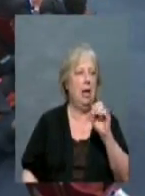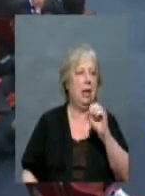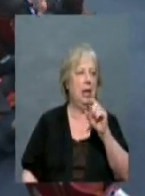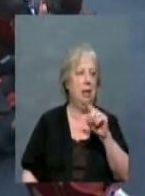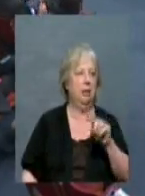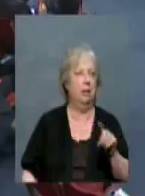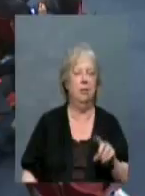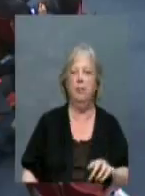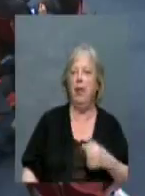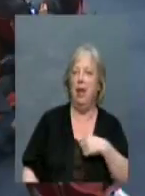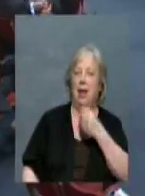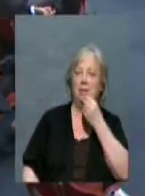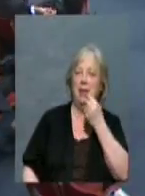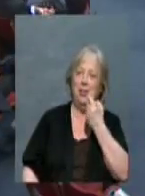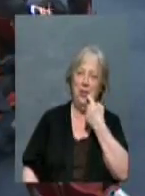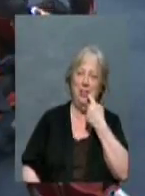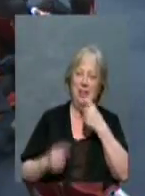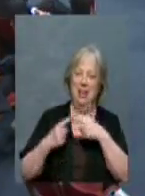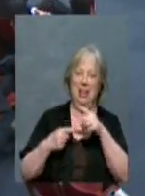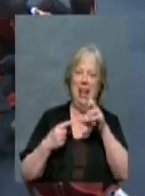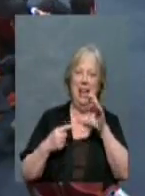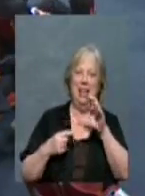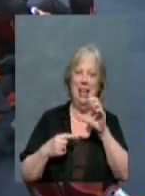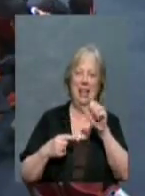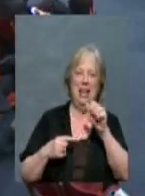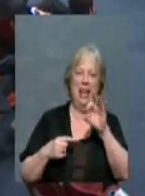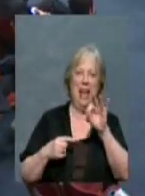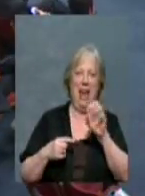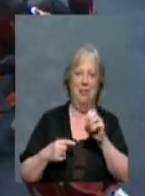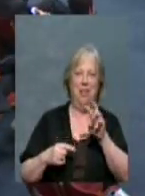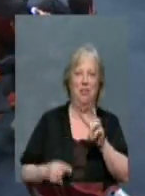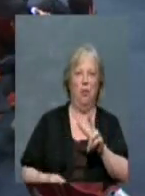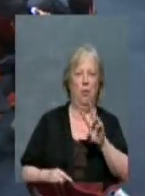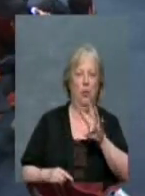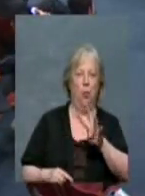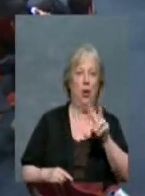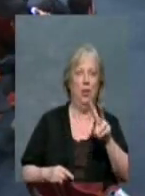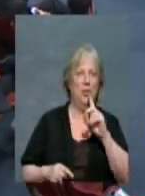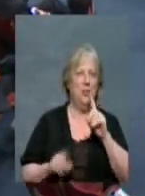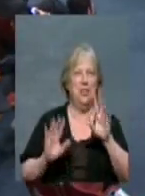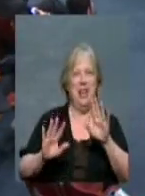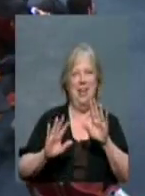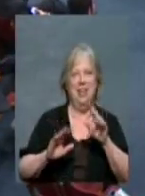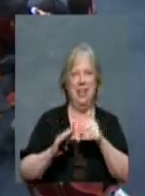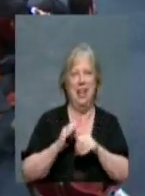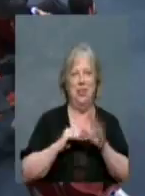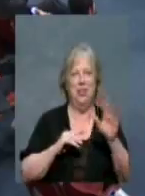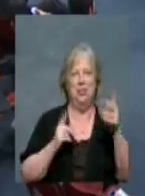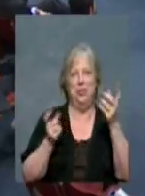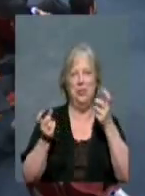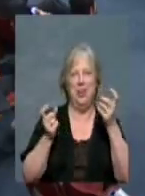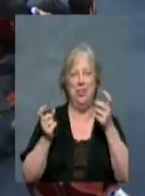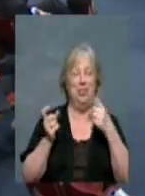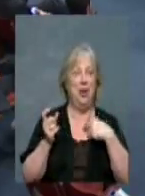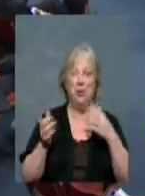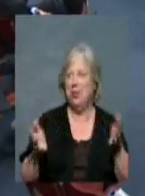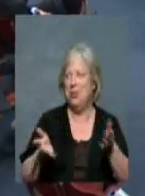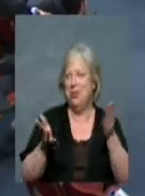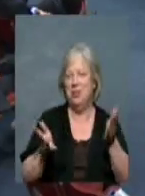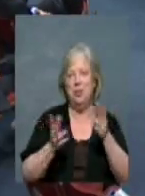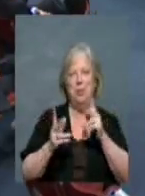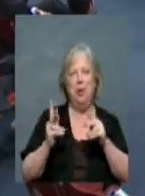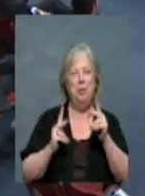I've eaten recently at Cafe 42, and it's really excellent under your direction. So I would encourage everyone to